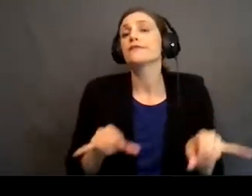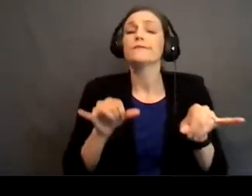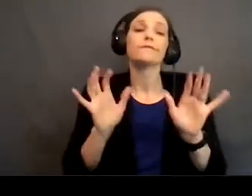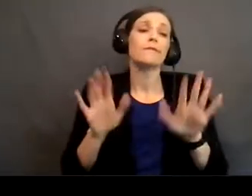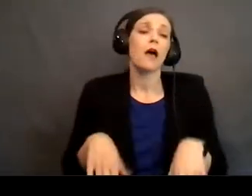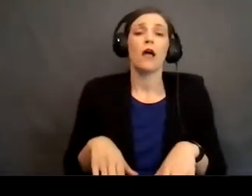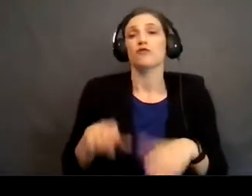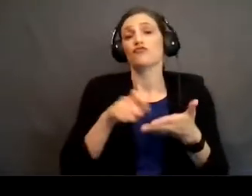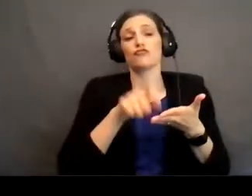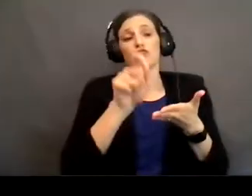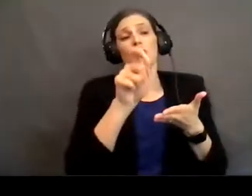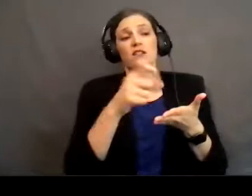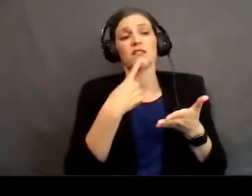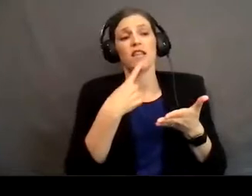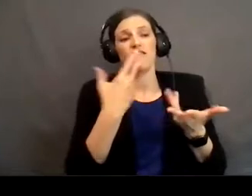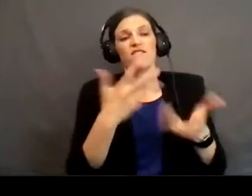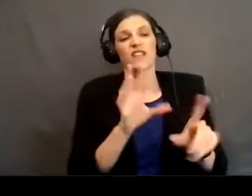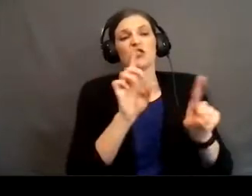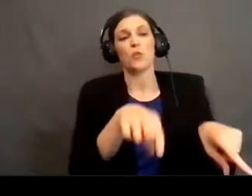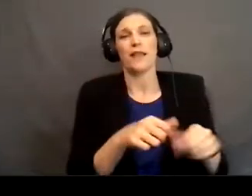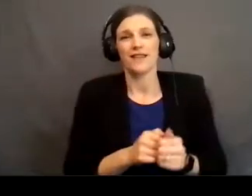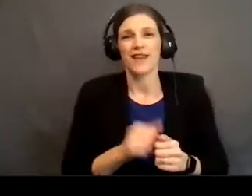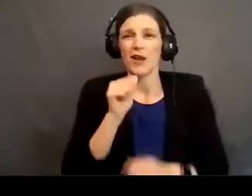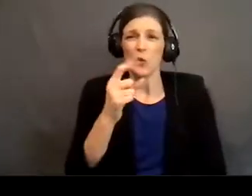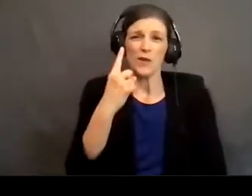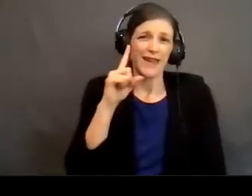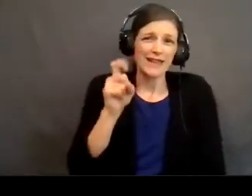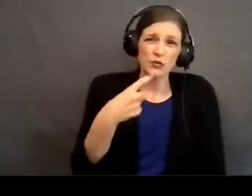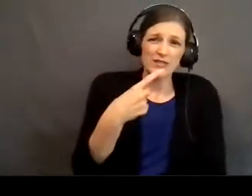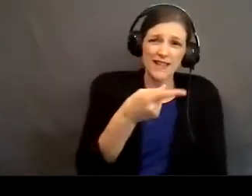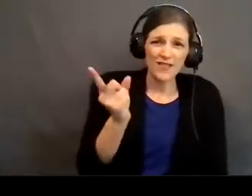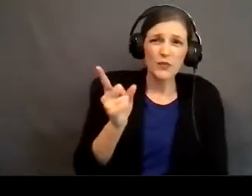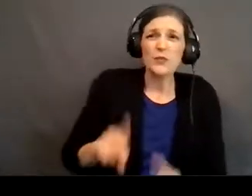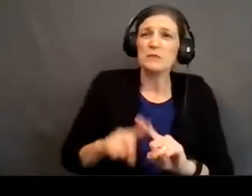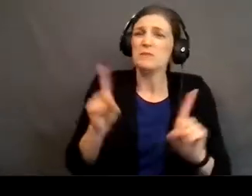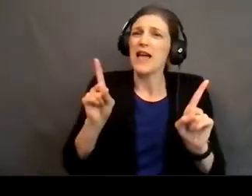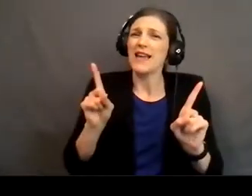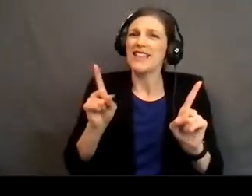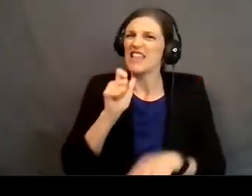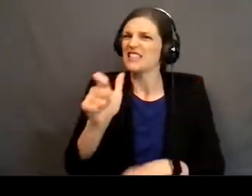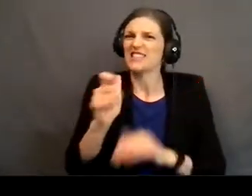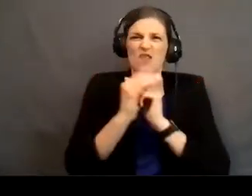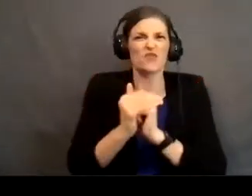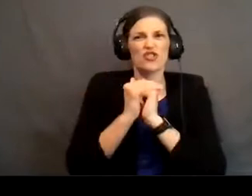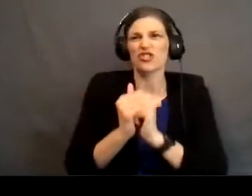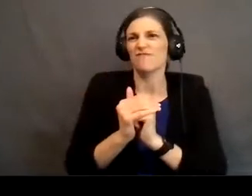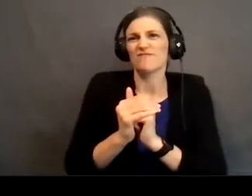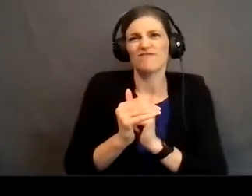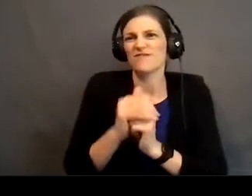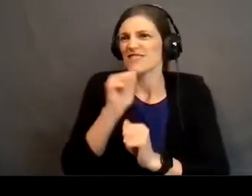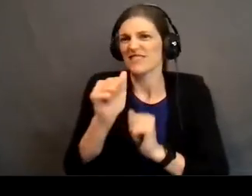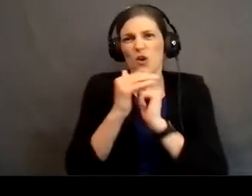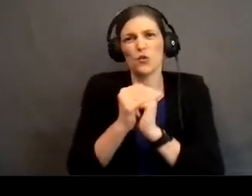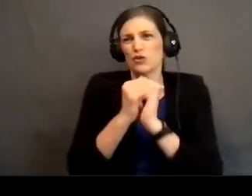that we were there. And I don't think I need to tell you this, but that's not worship. That's not